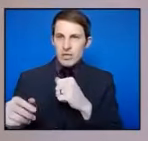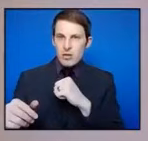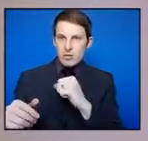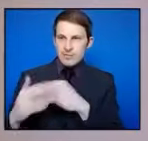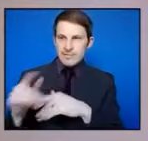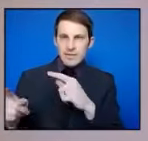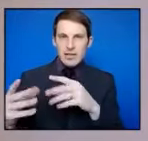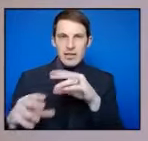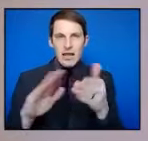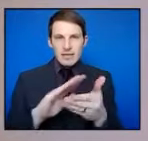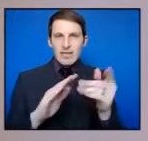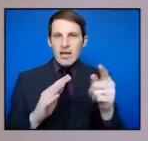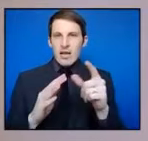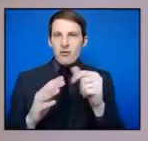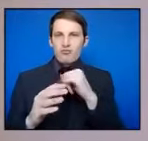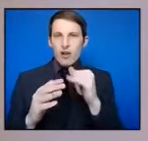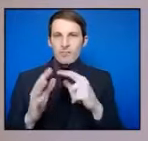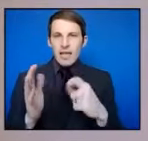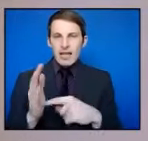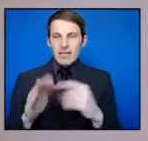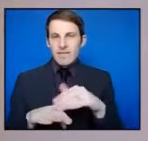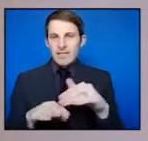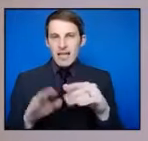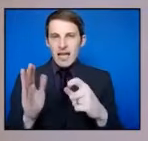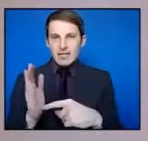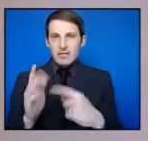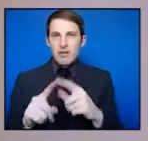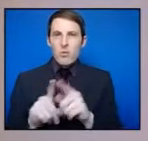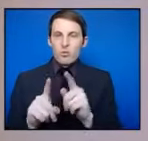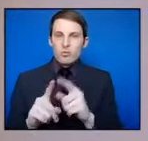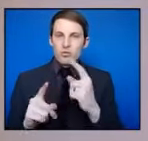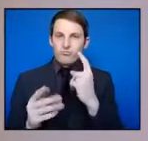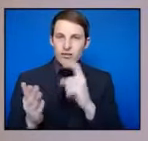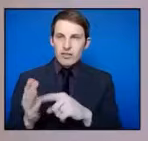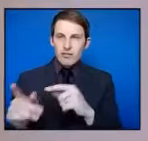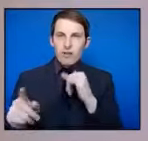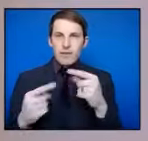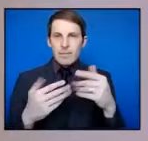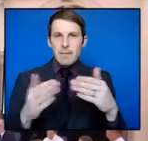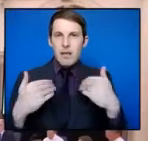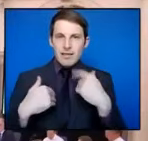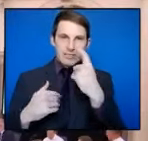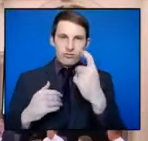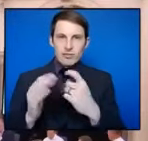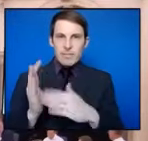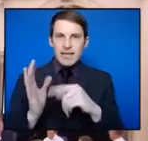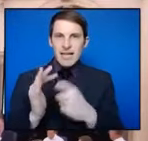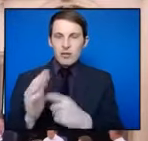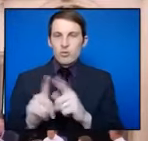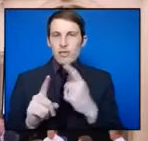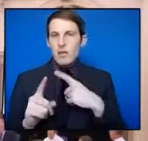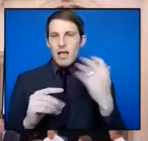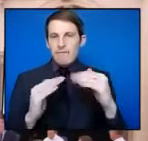the Summary Offences Act, but also recognising that a crime against public health is also a serious matter as well. Thank you. And